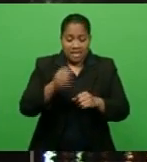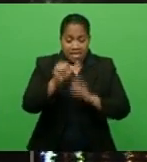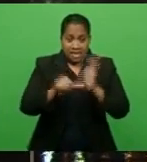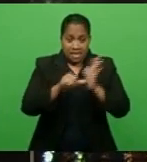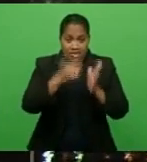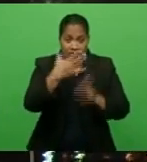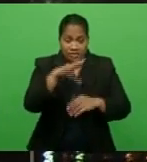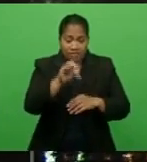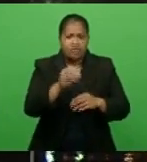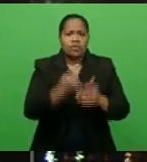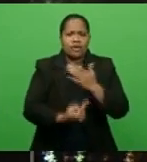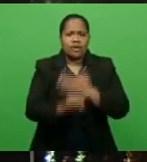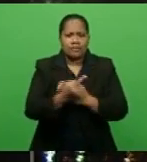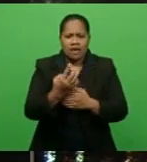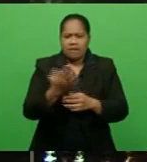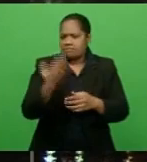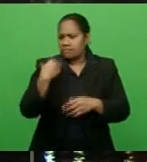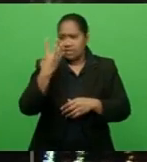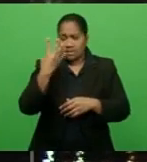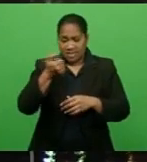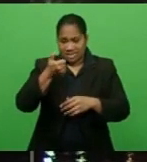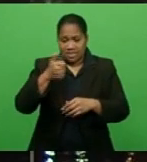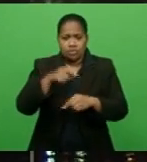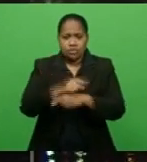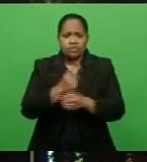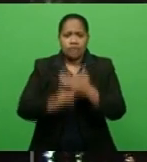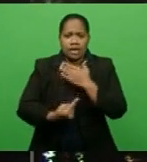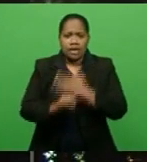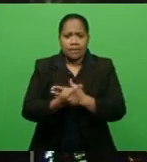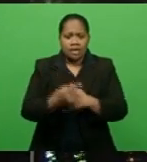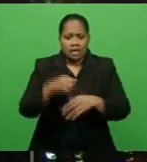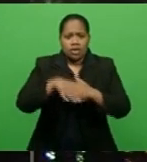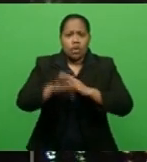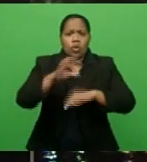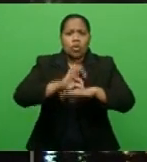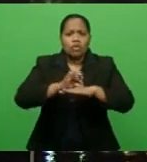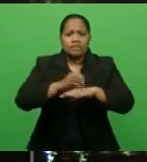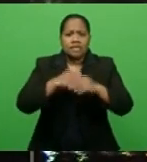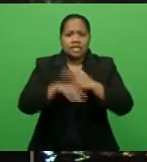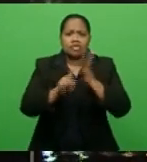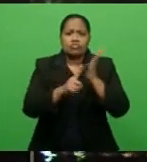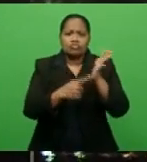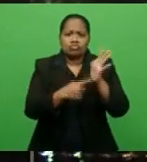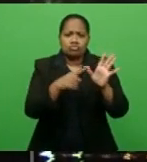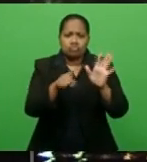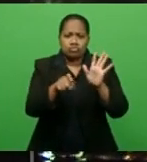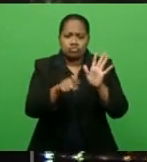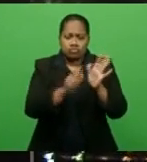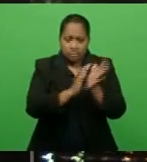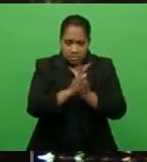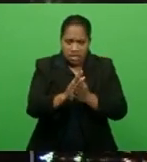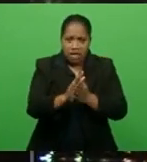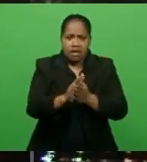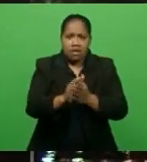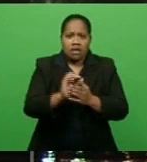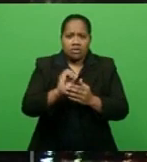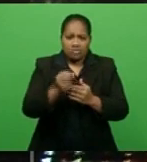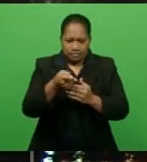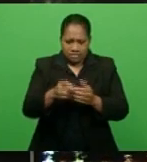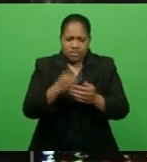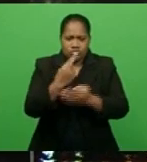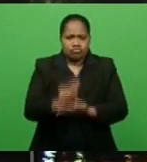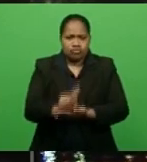spent four of the past six weeks in intensive care in Utah and has required extensive physiotherapy to rehabilitate his body.